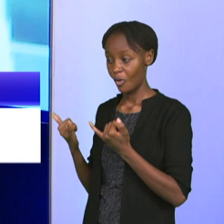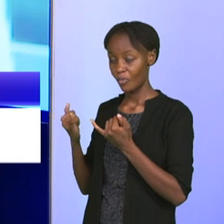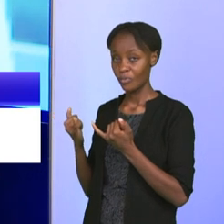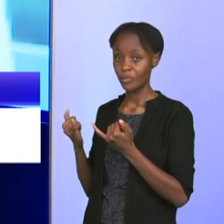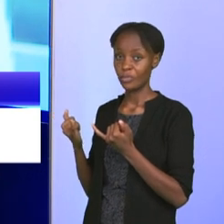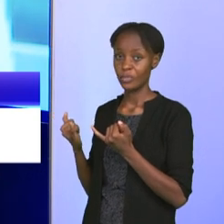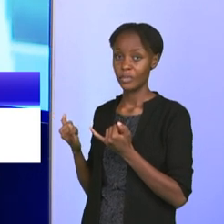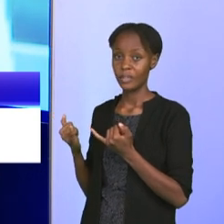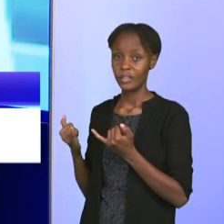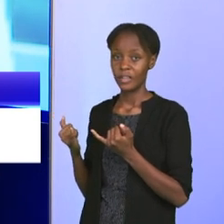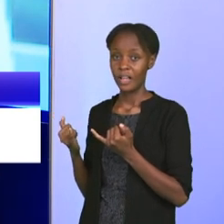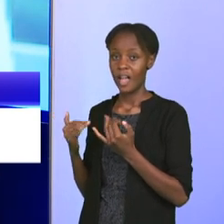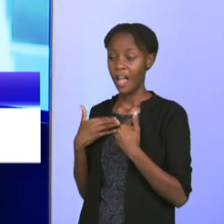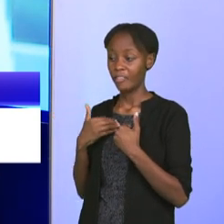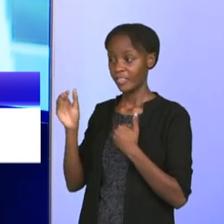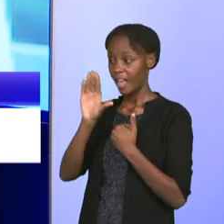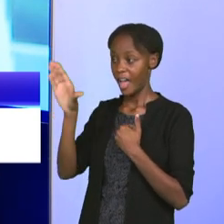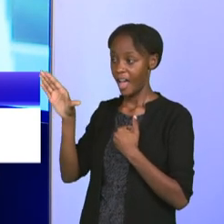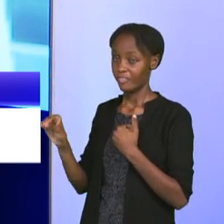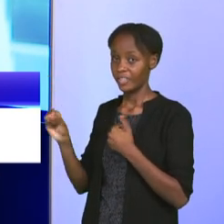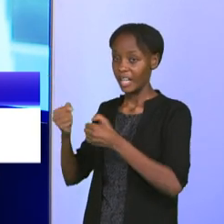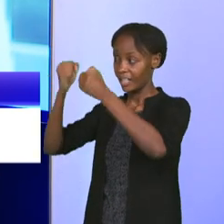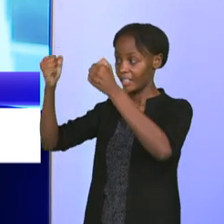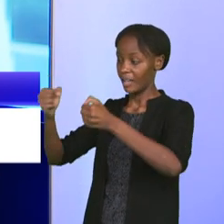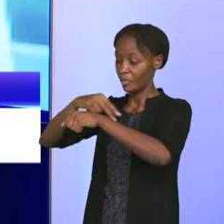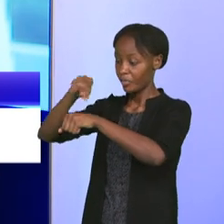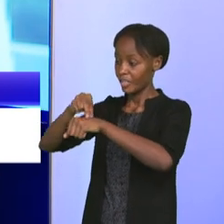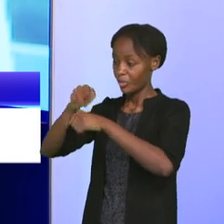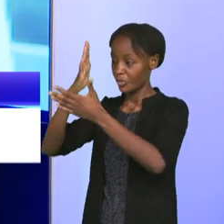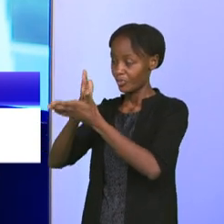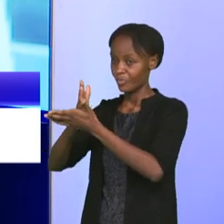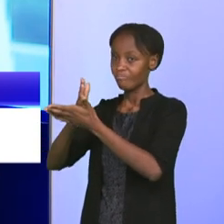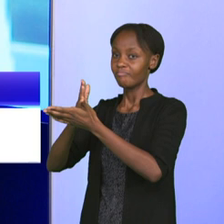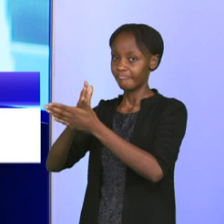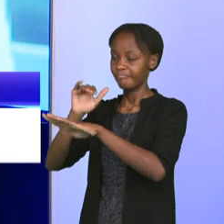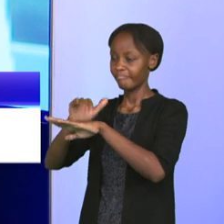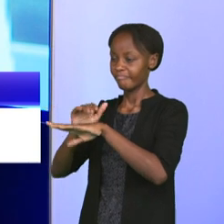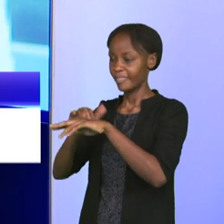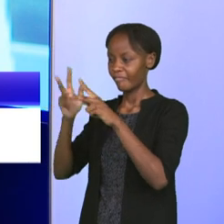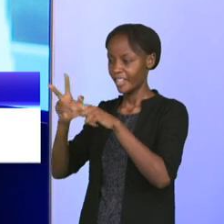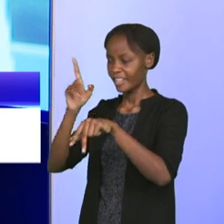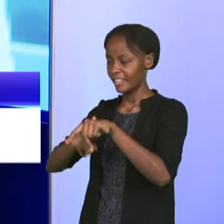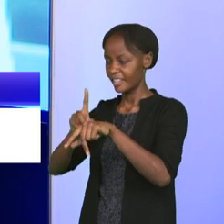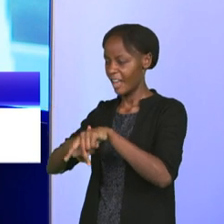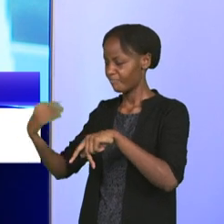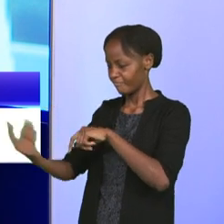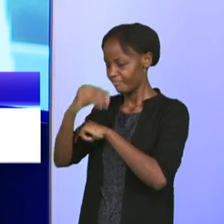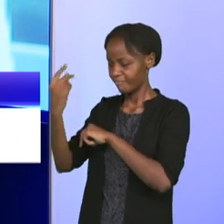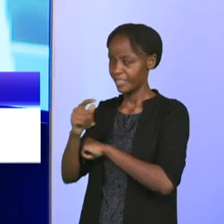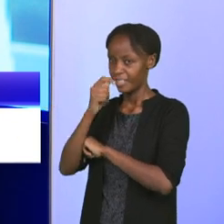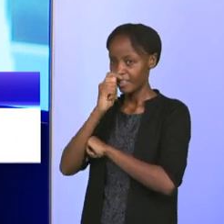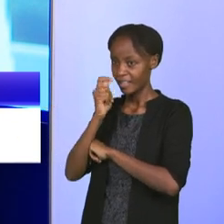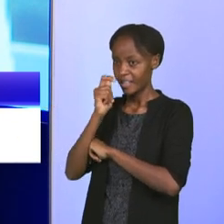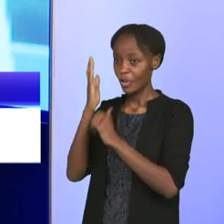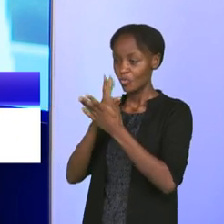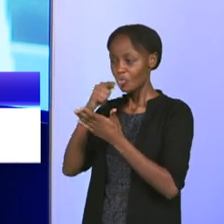the African Cup of Nations, we really had a good time there, beating Tanzania. I know that was the highest moment